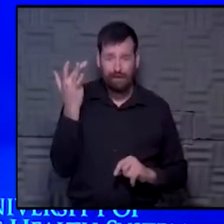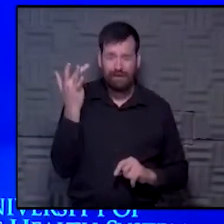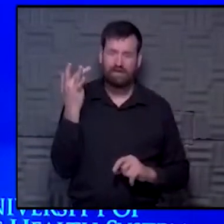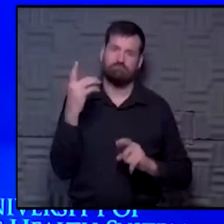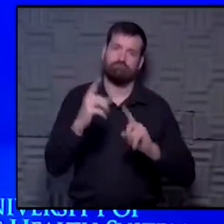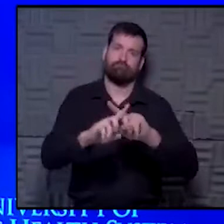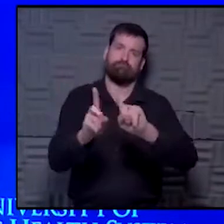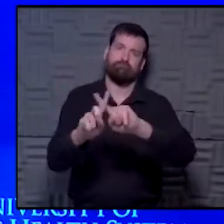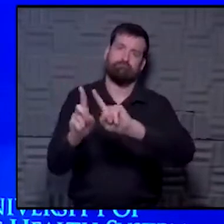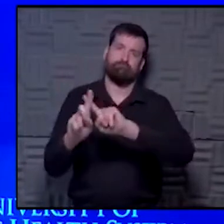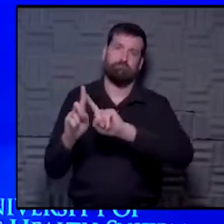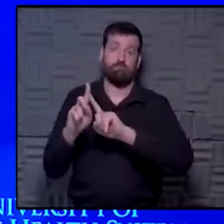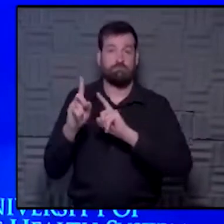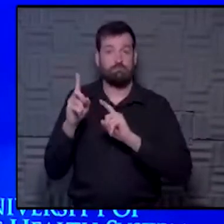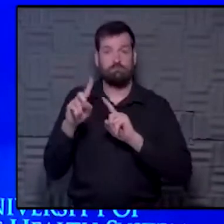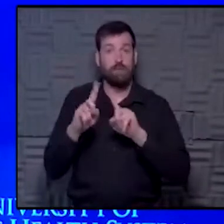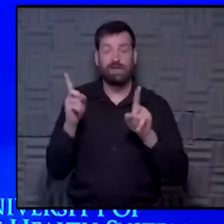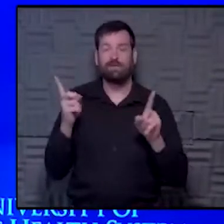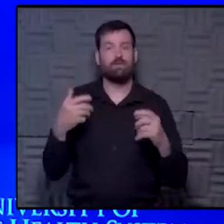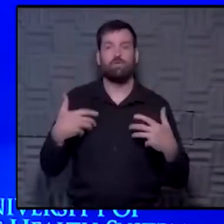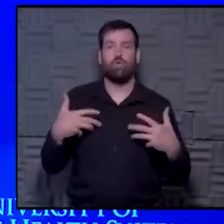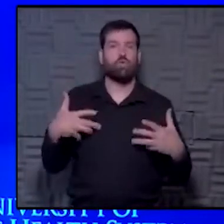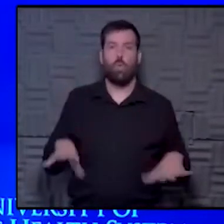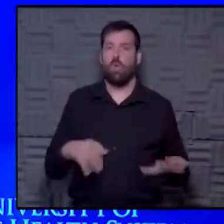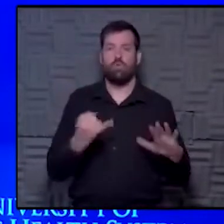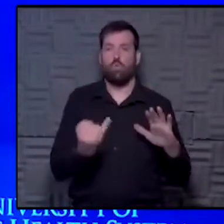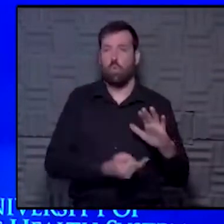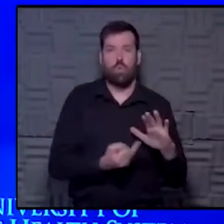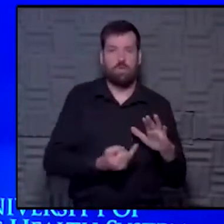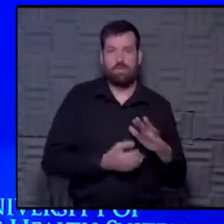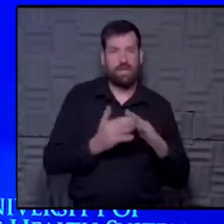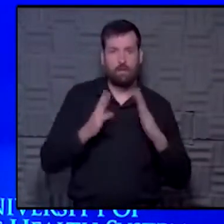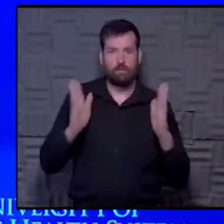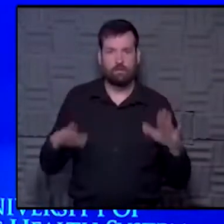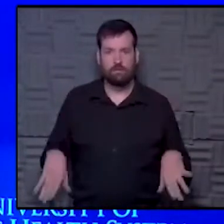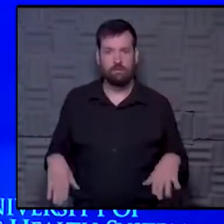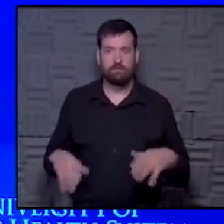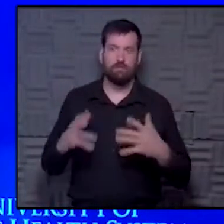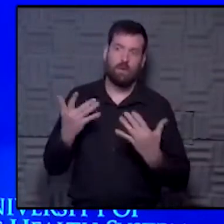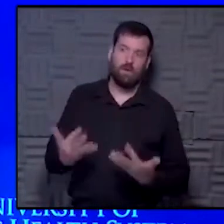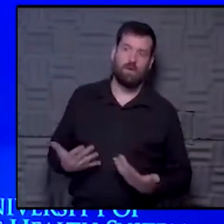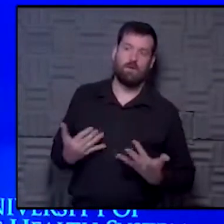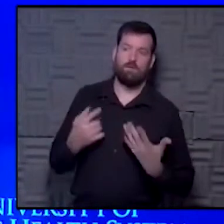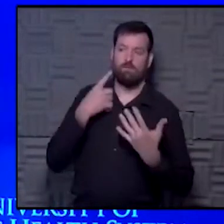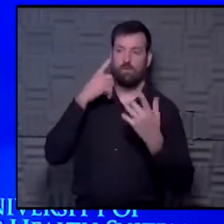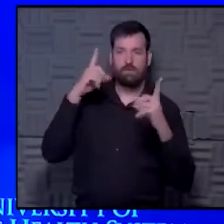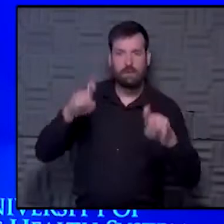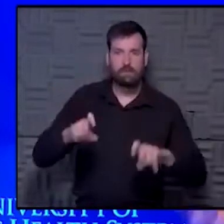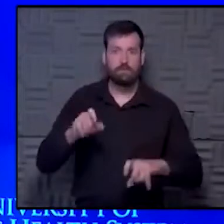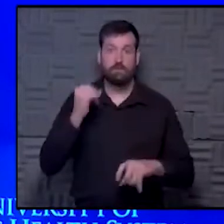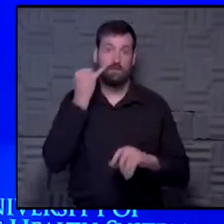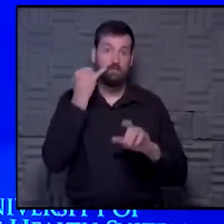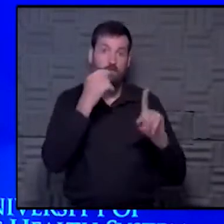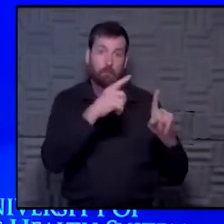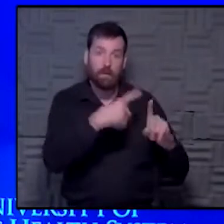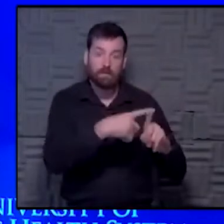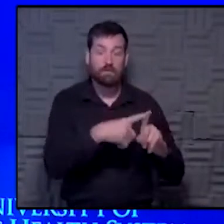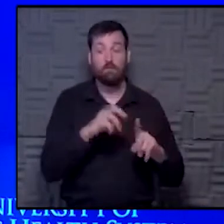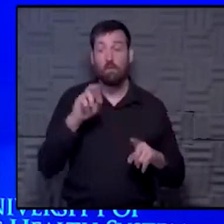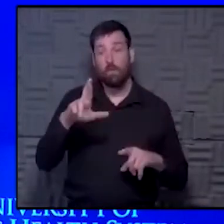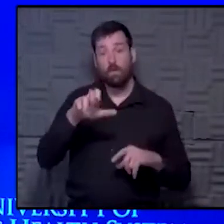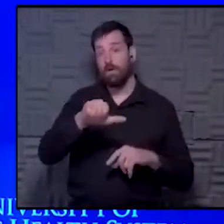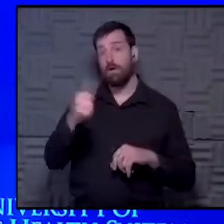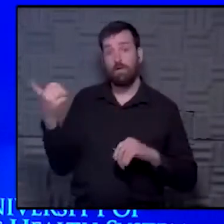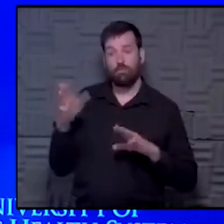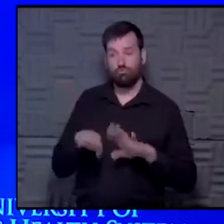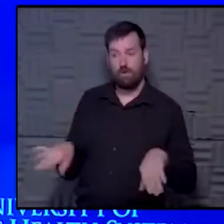they often relate to, I don't want to have to quarantine our house while we're waiting on a test, or if they're positive. Or my other child has a